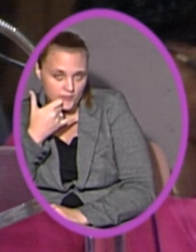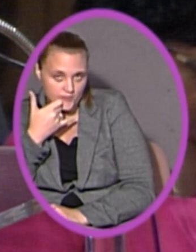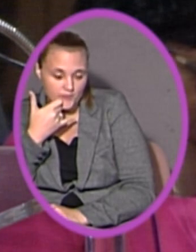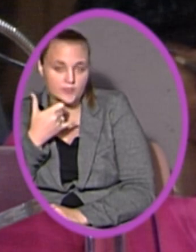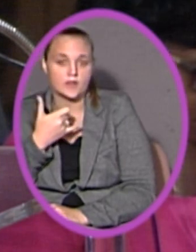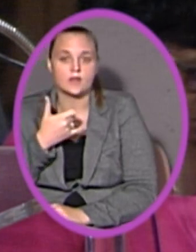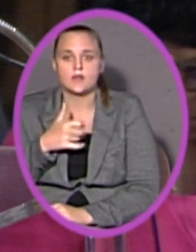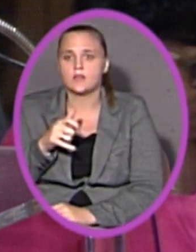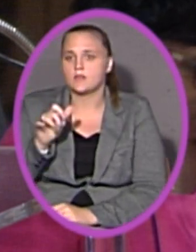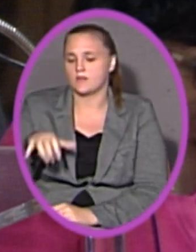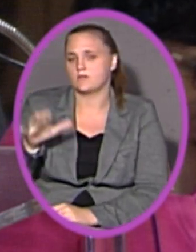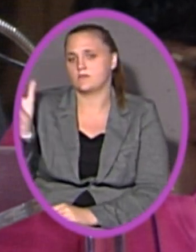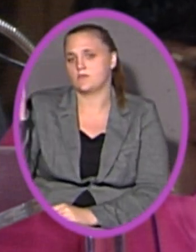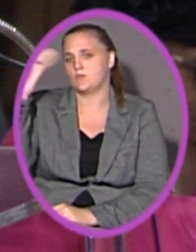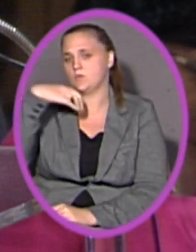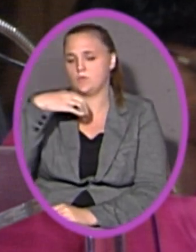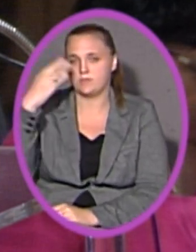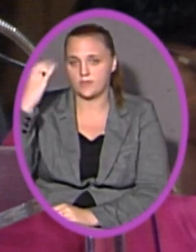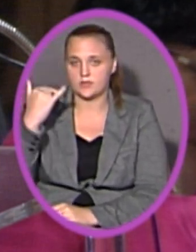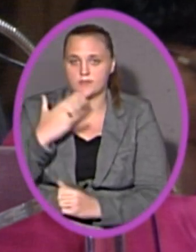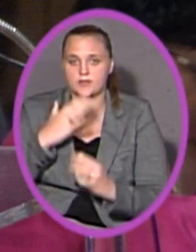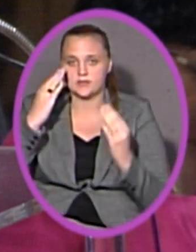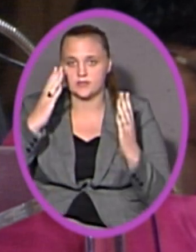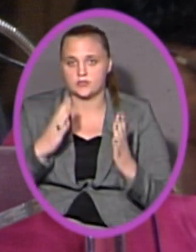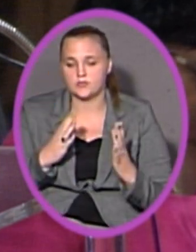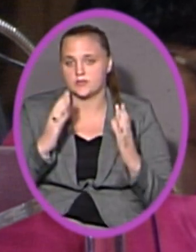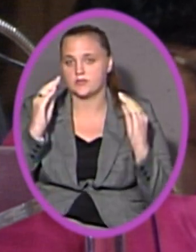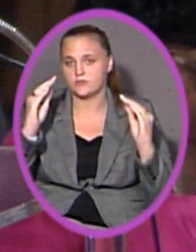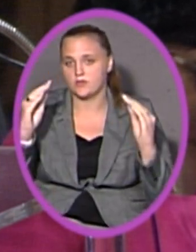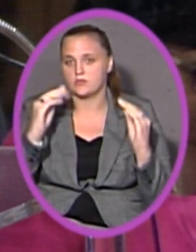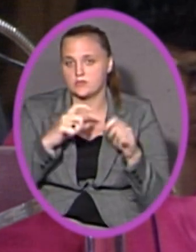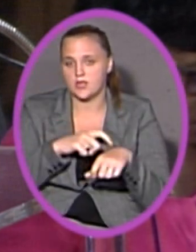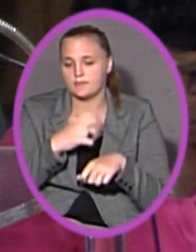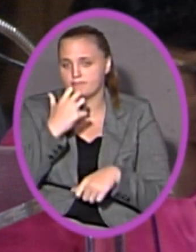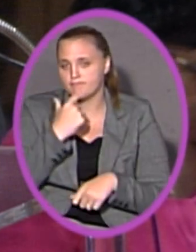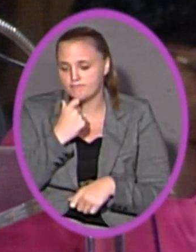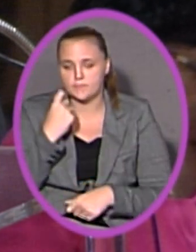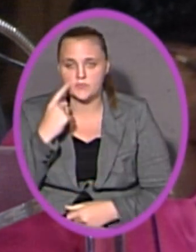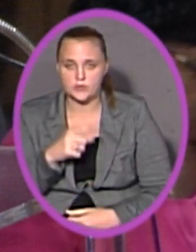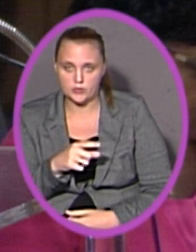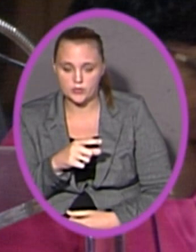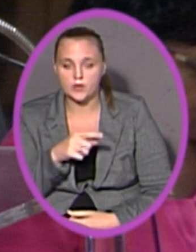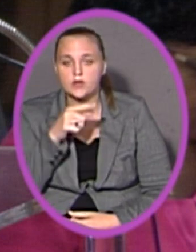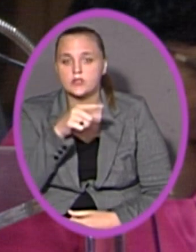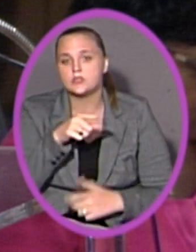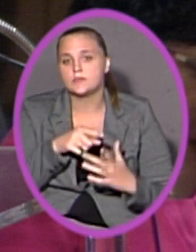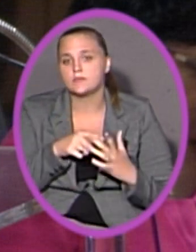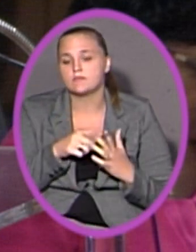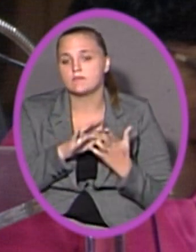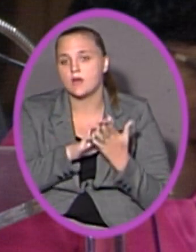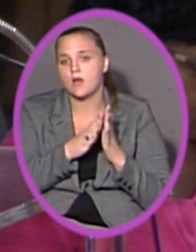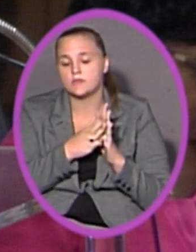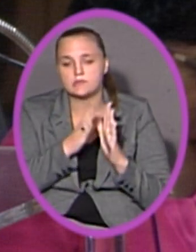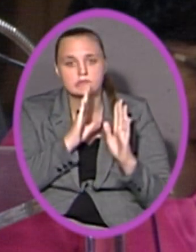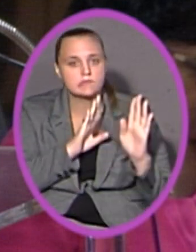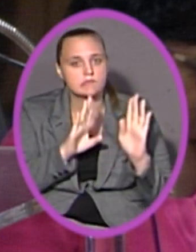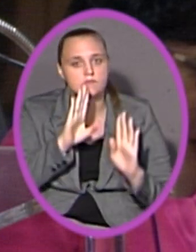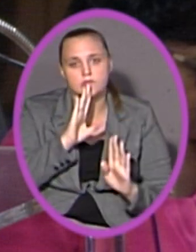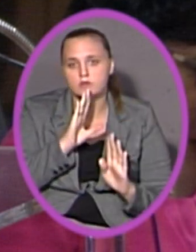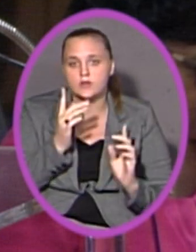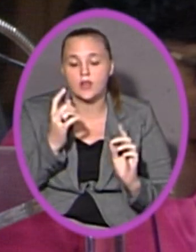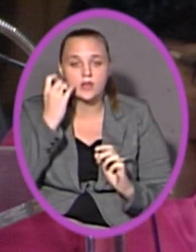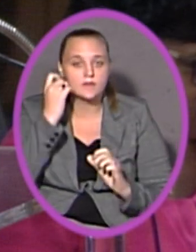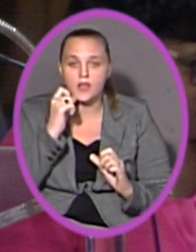This is quite unusual because my teacher's instructional time is very precious to her. She becomes extremely agitated when non